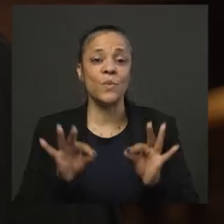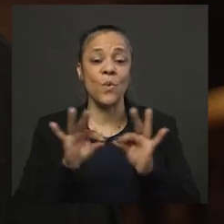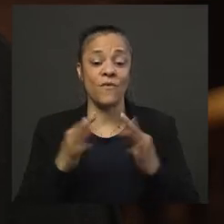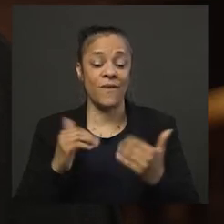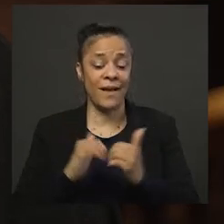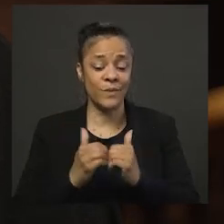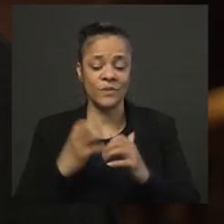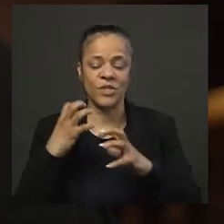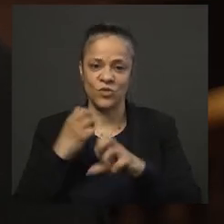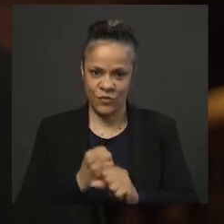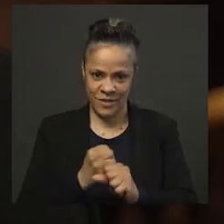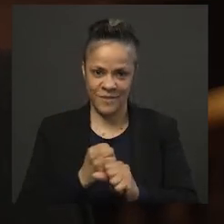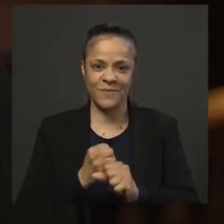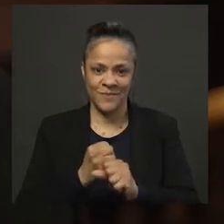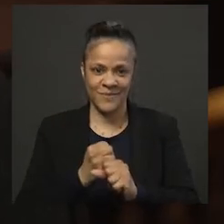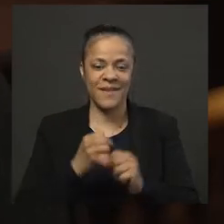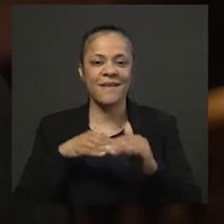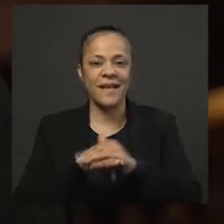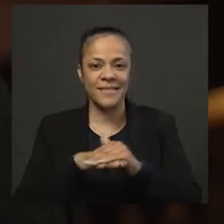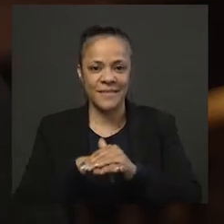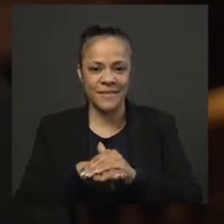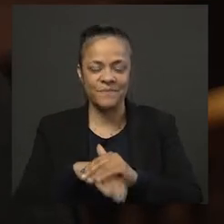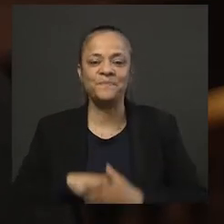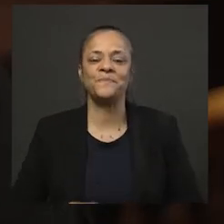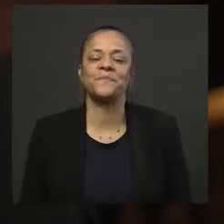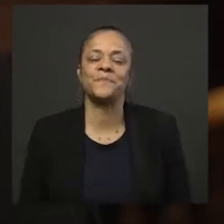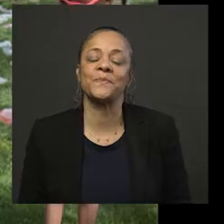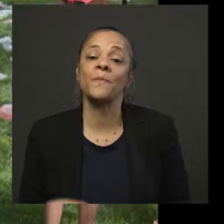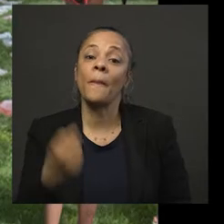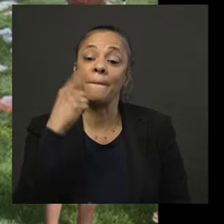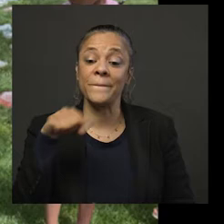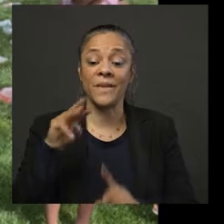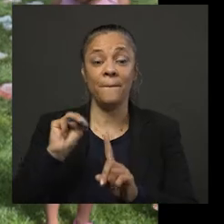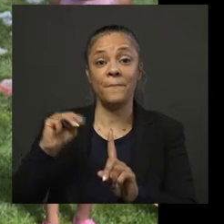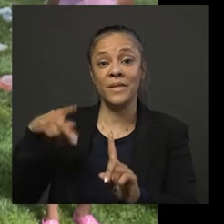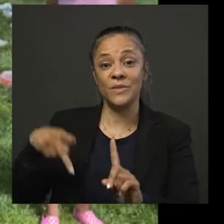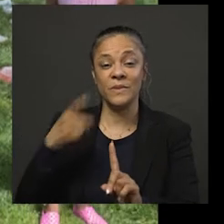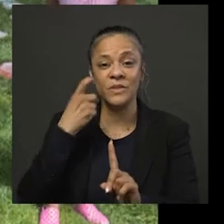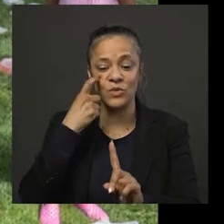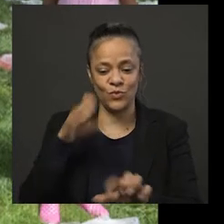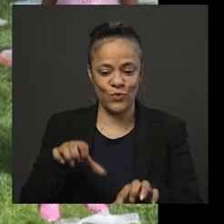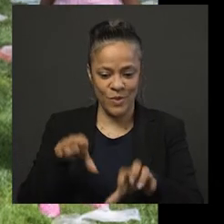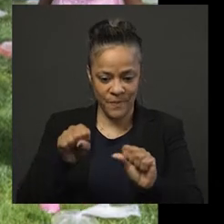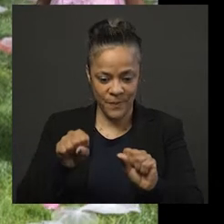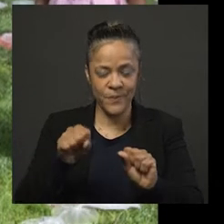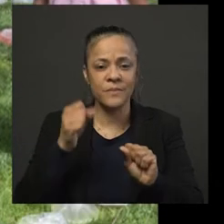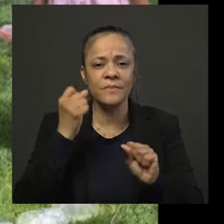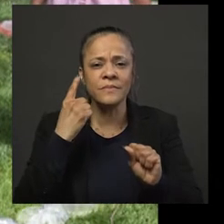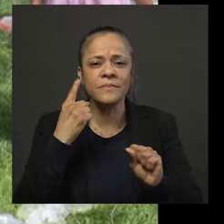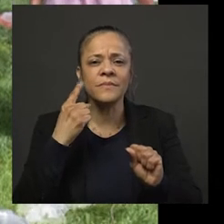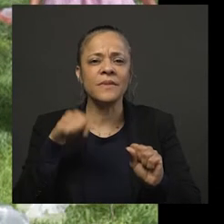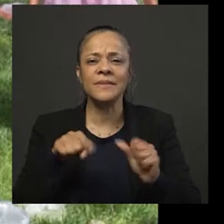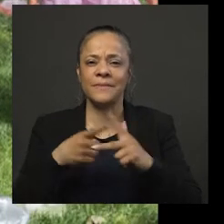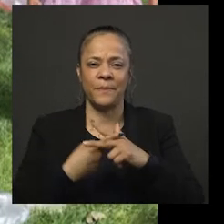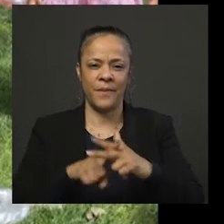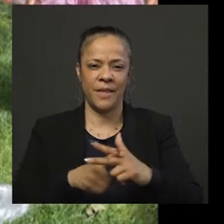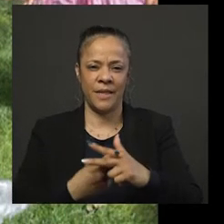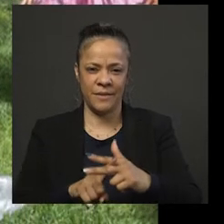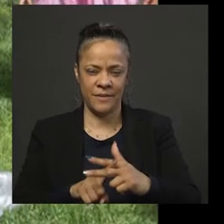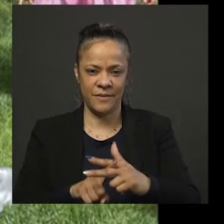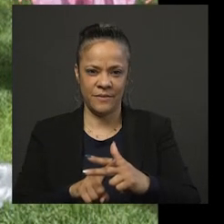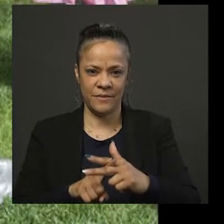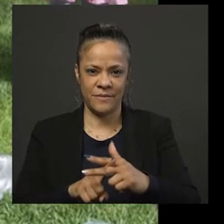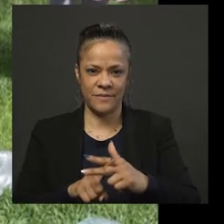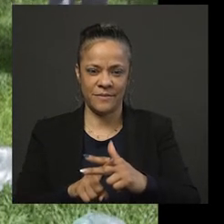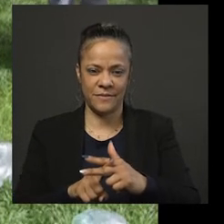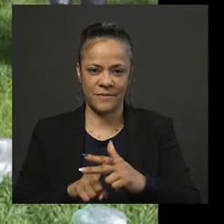to essential services within a neighborhood course, among others. The Master Plan was recently adopted, however, this is just the